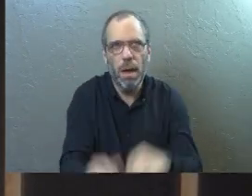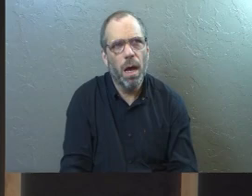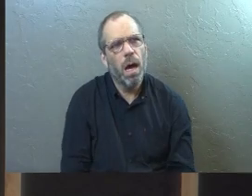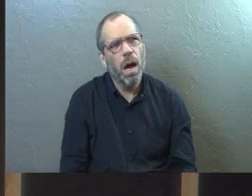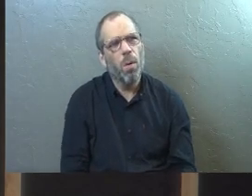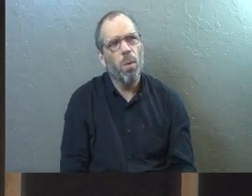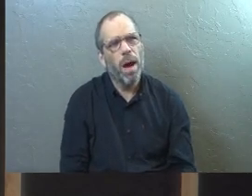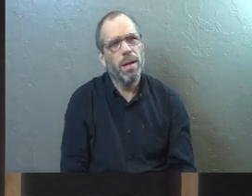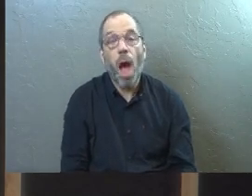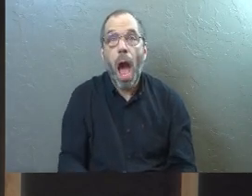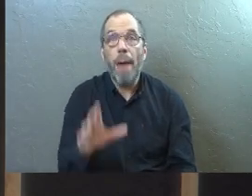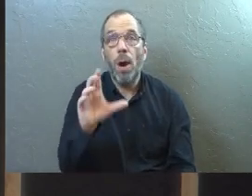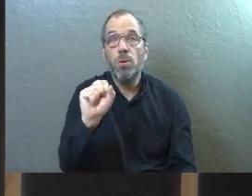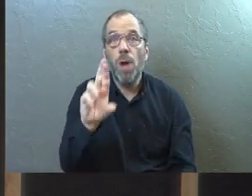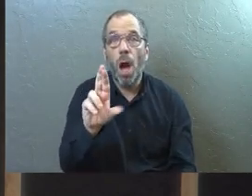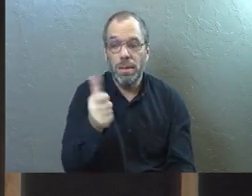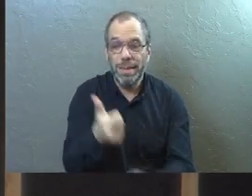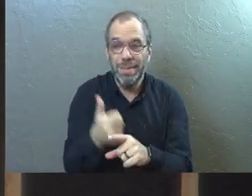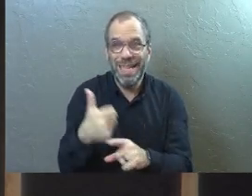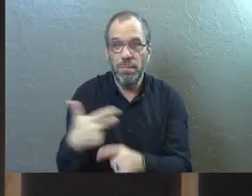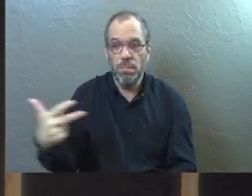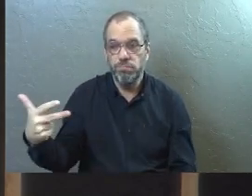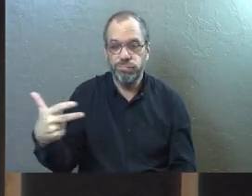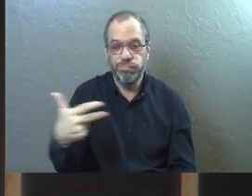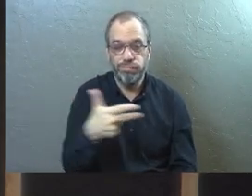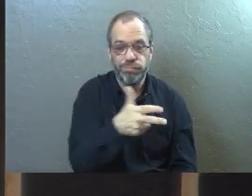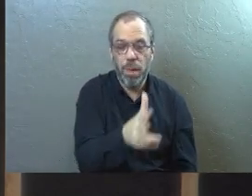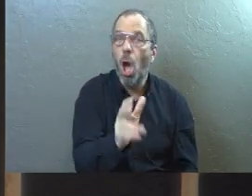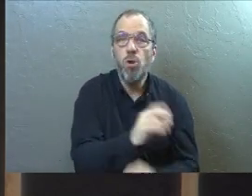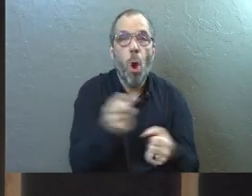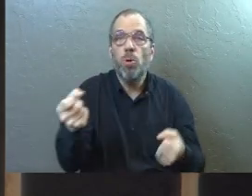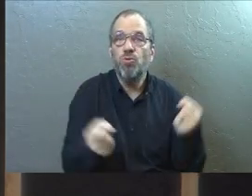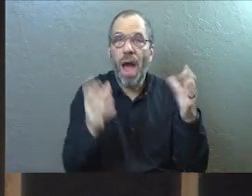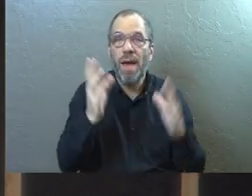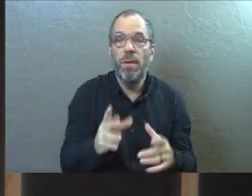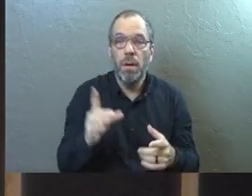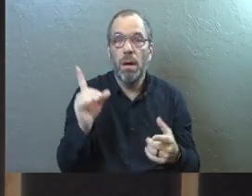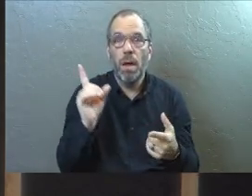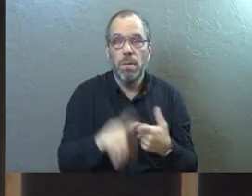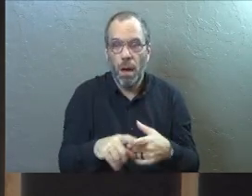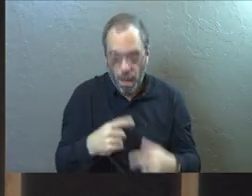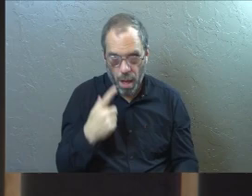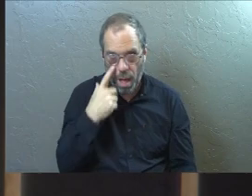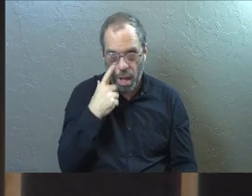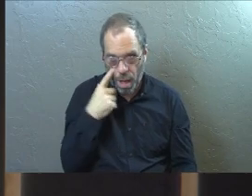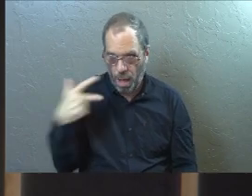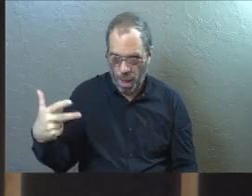Self-driving cars, not plausible until they are.